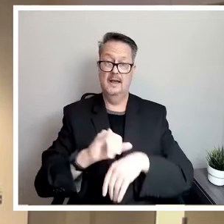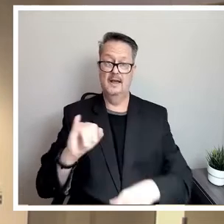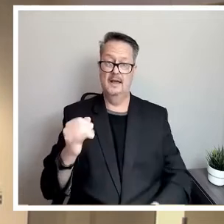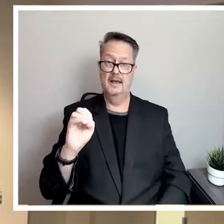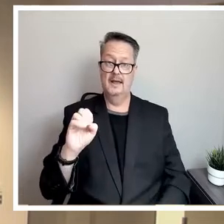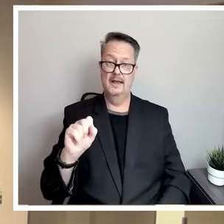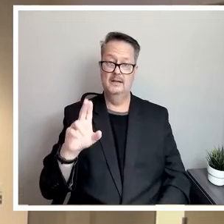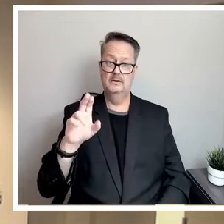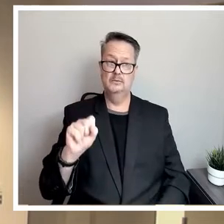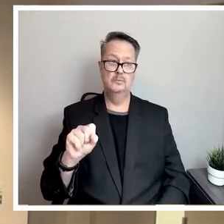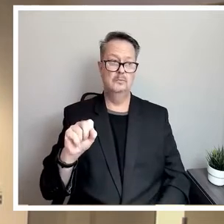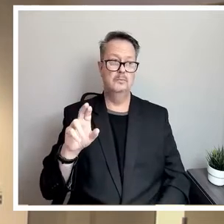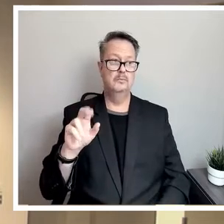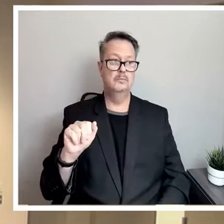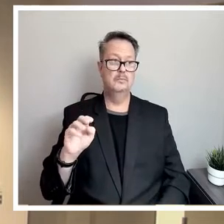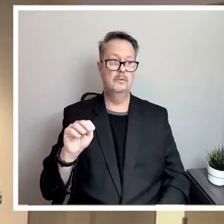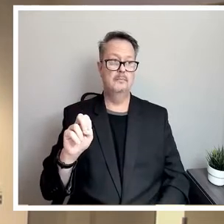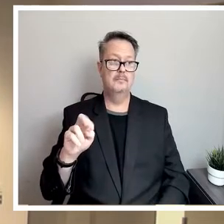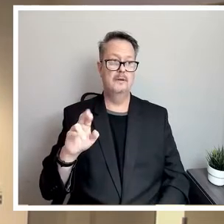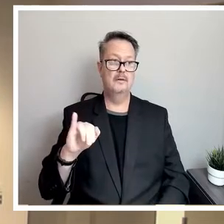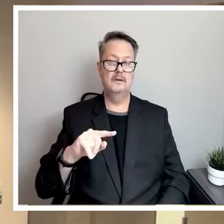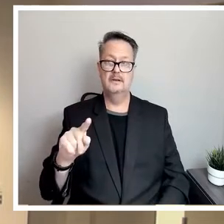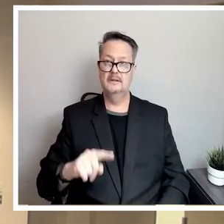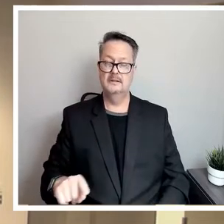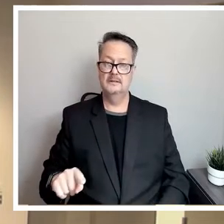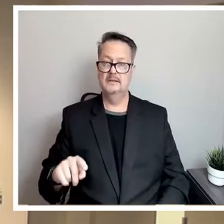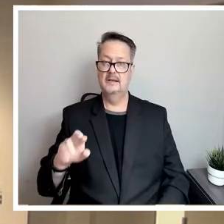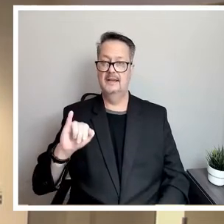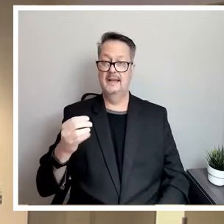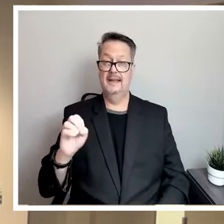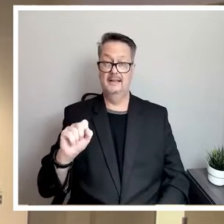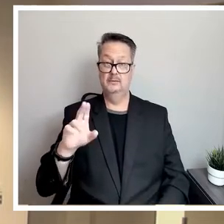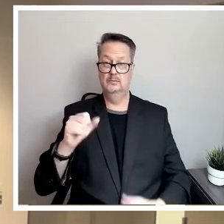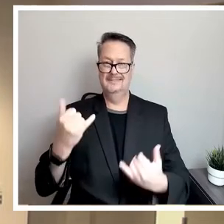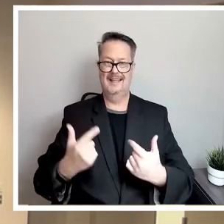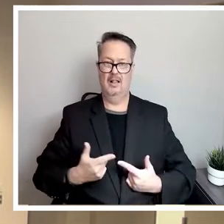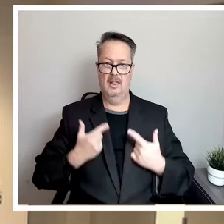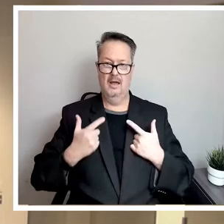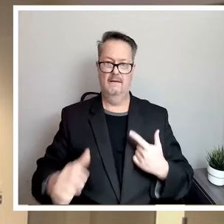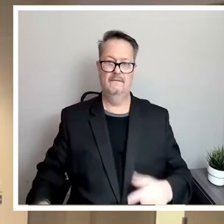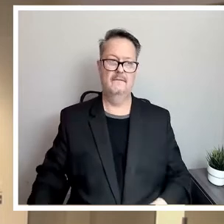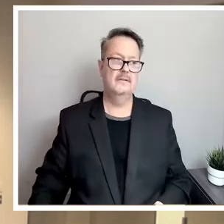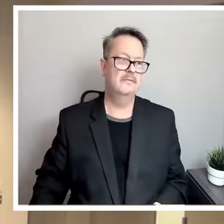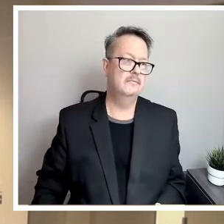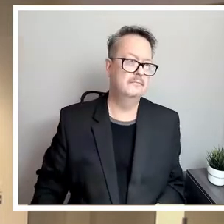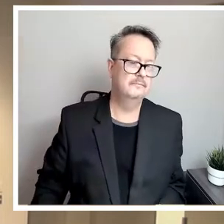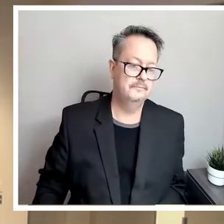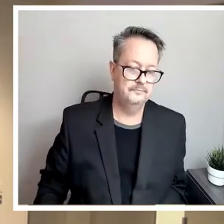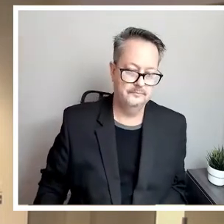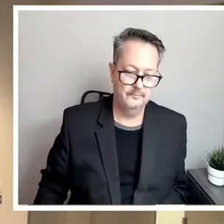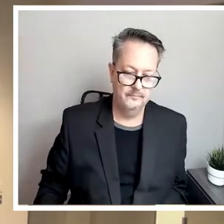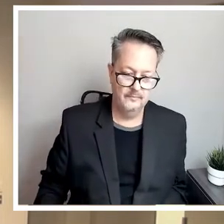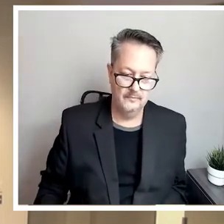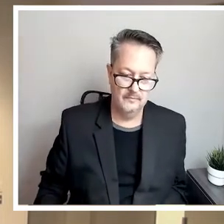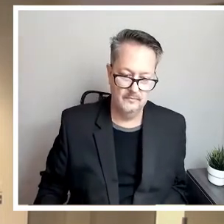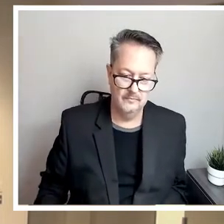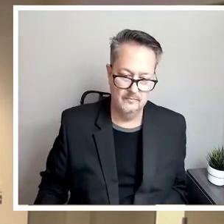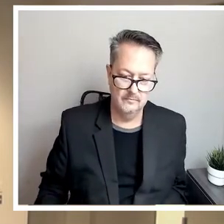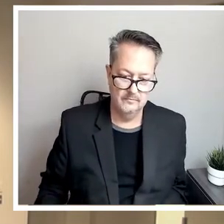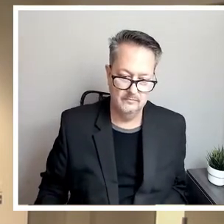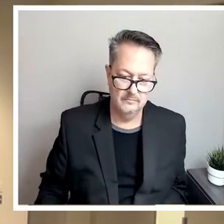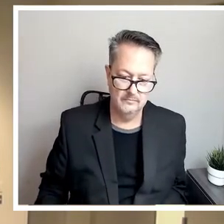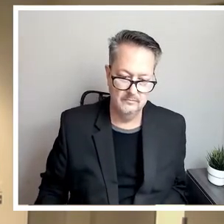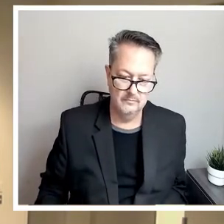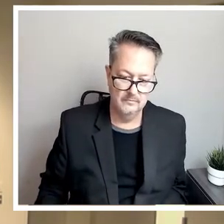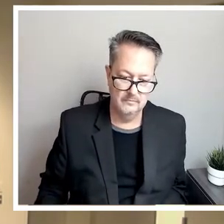Jesus you are now live hi how is